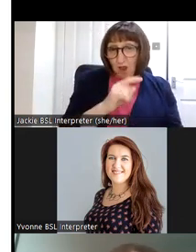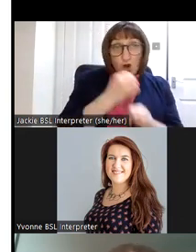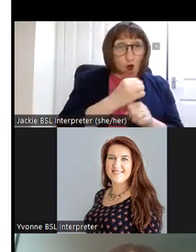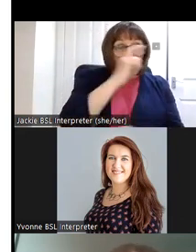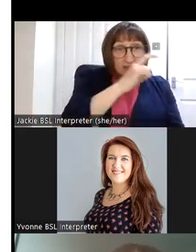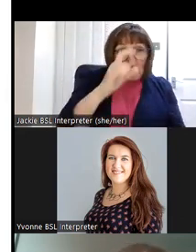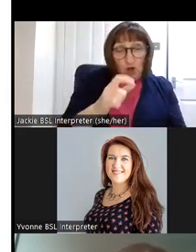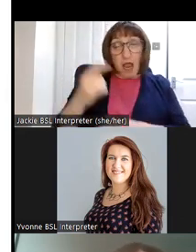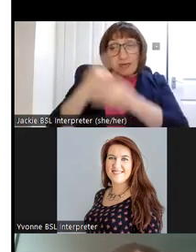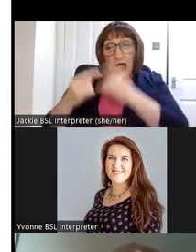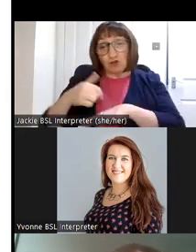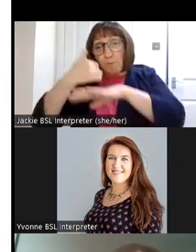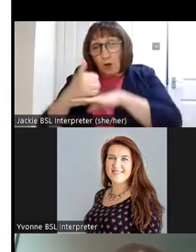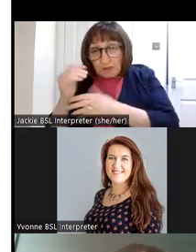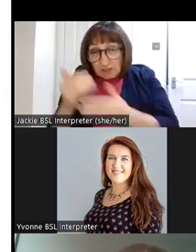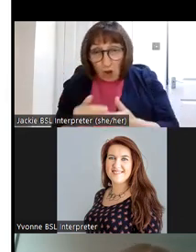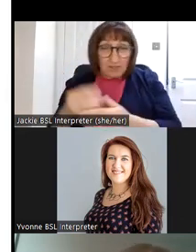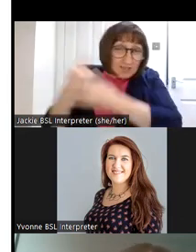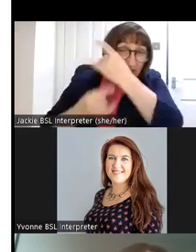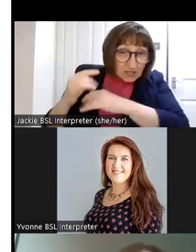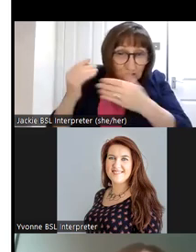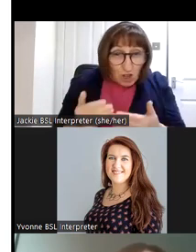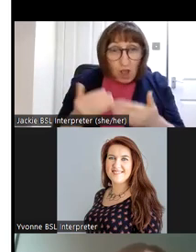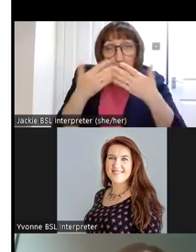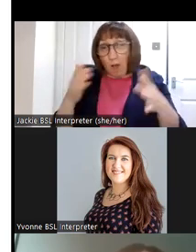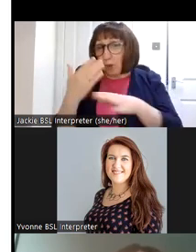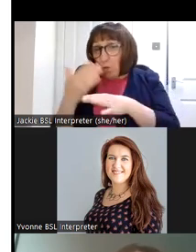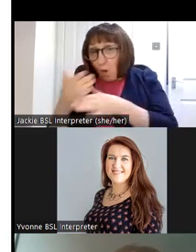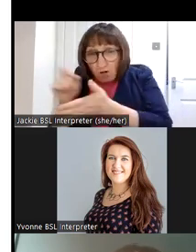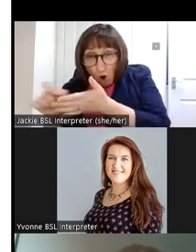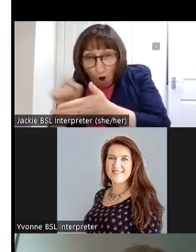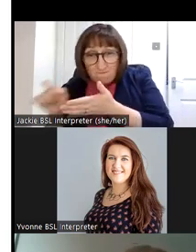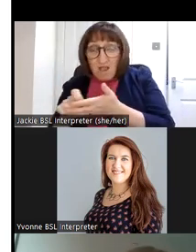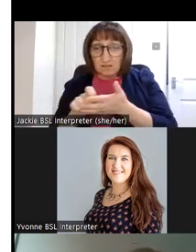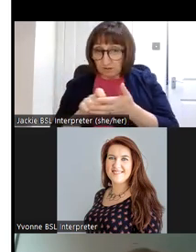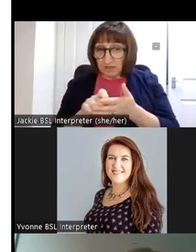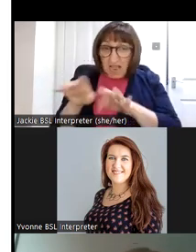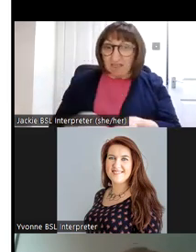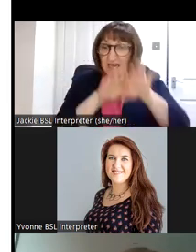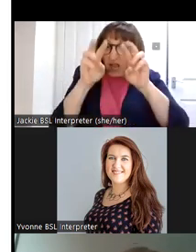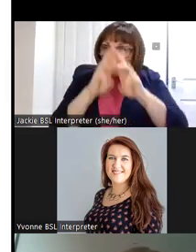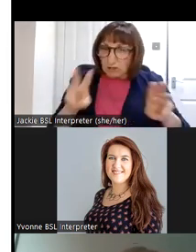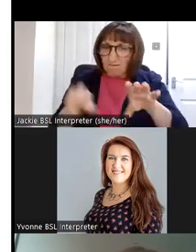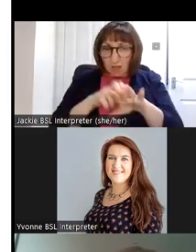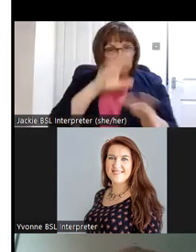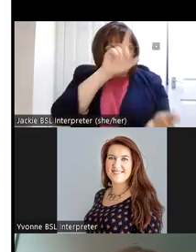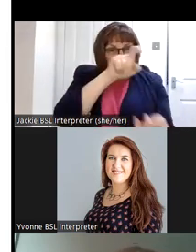monument service the heritage council the office of public works the and the national museum of ireland